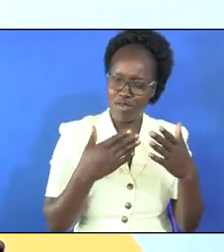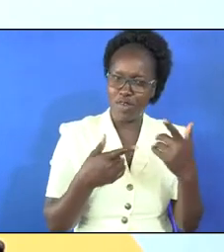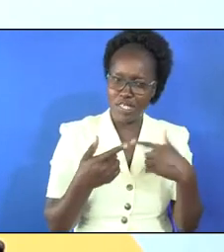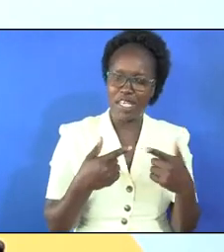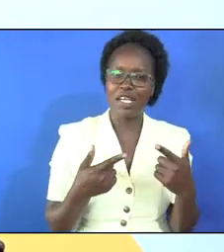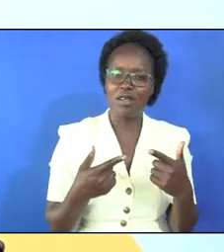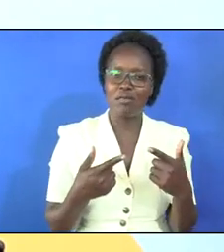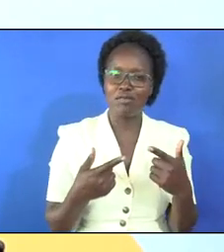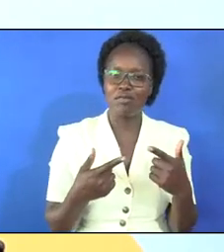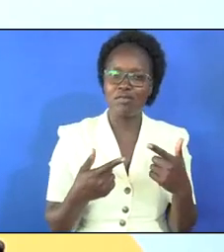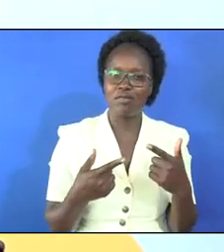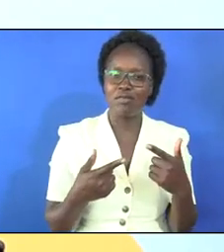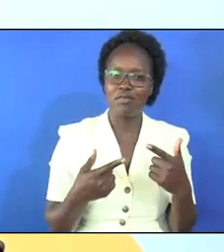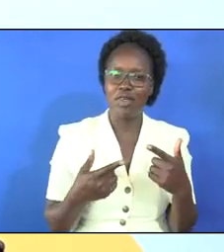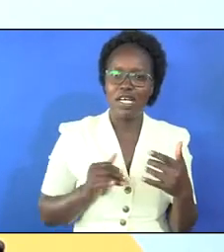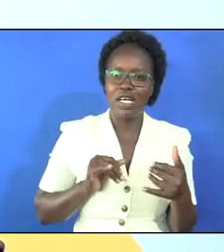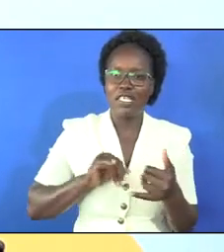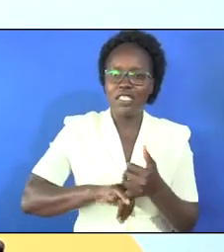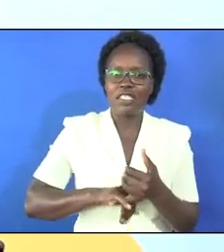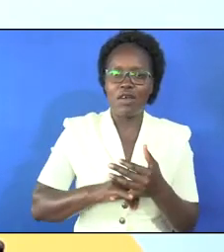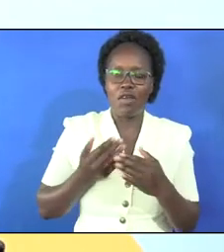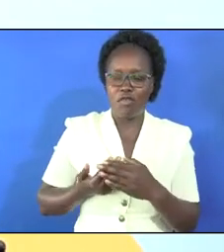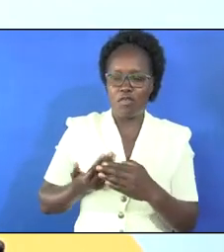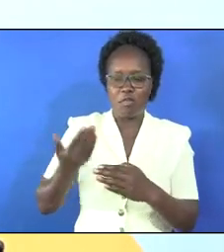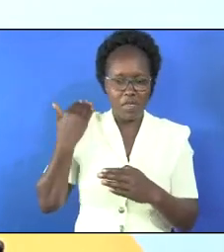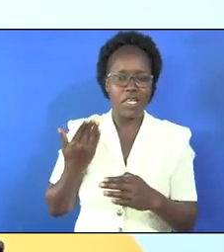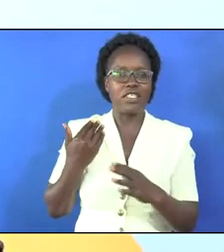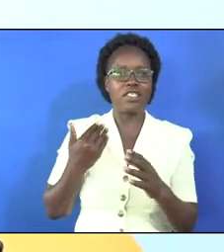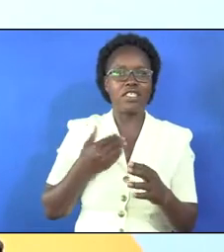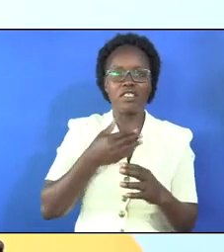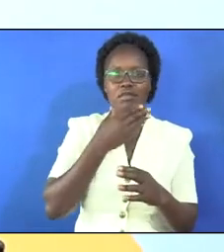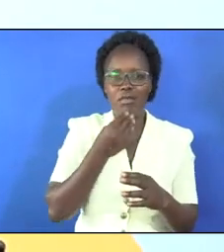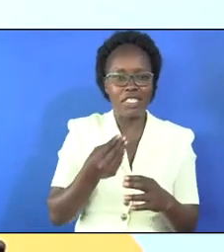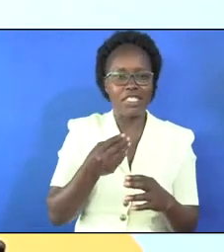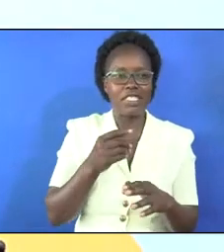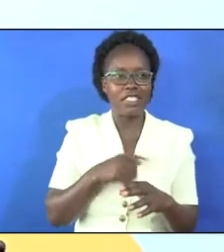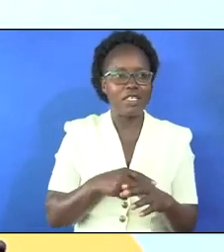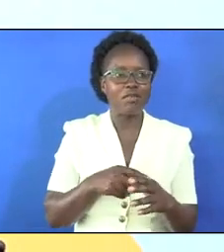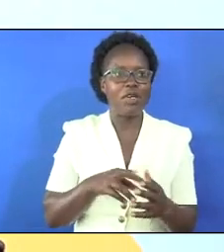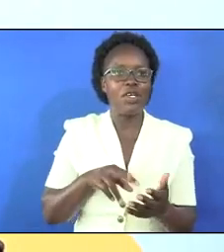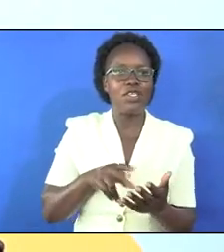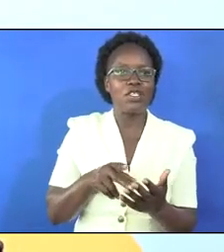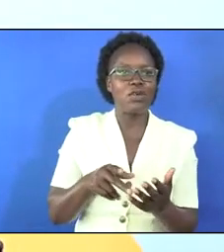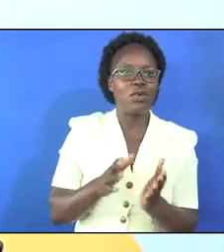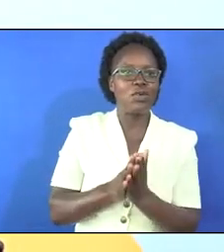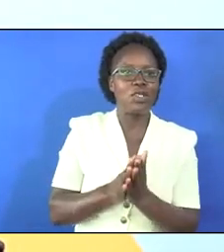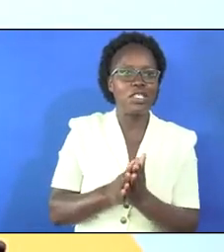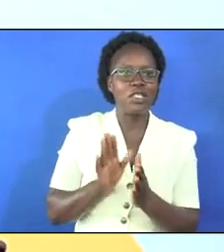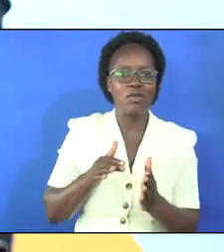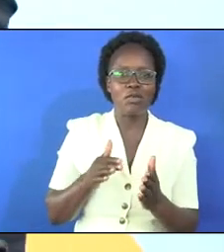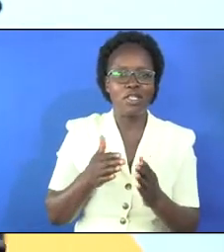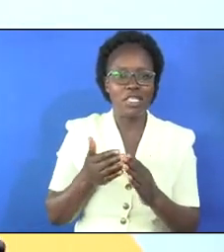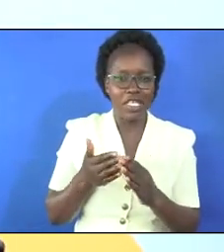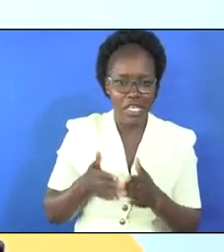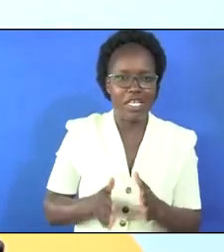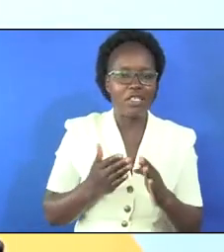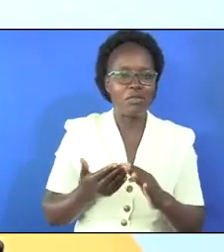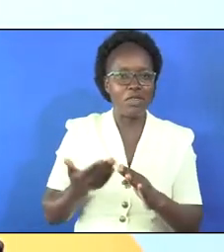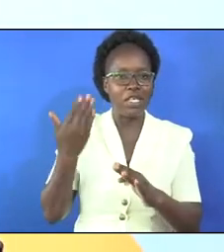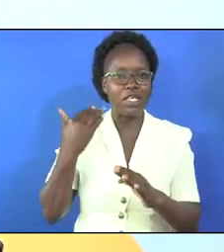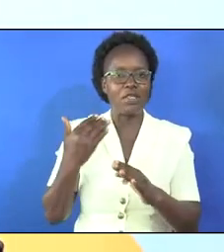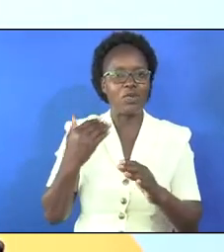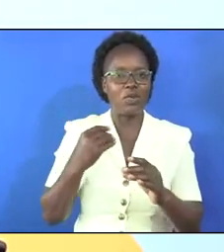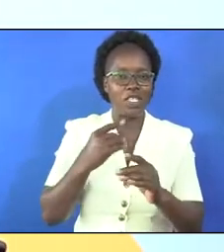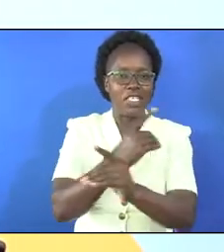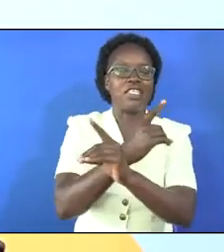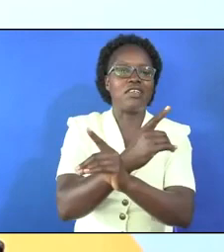the wife was behind us you see men when they they walk the women they allowed to be behind because we are going